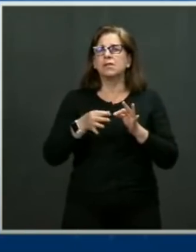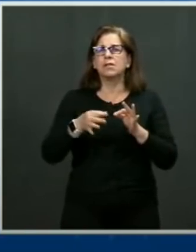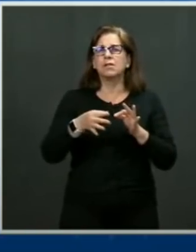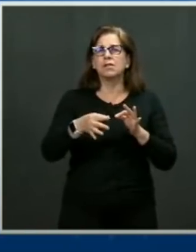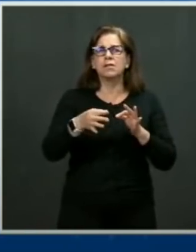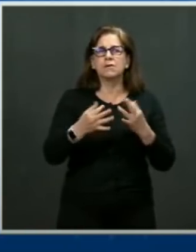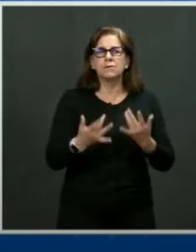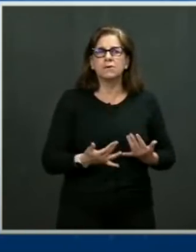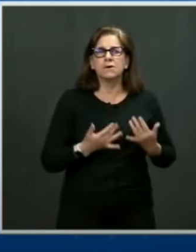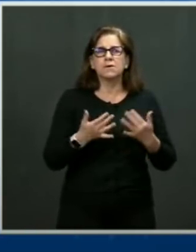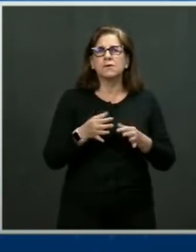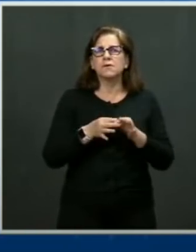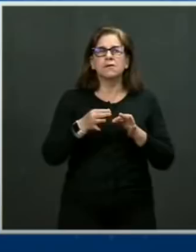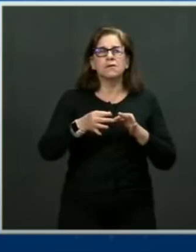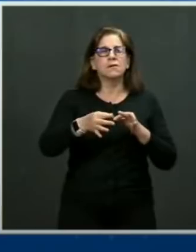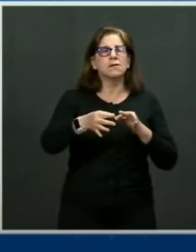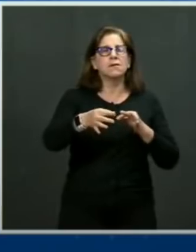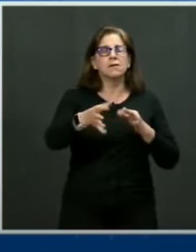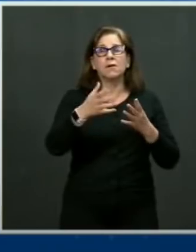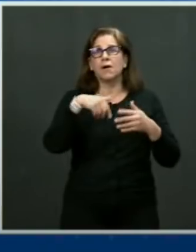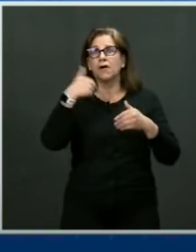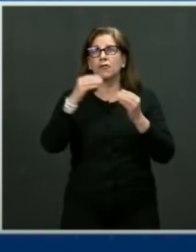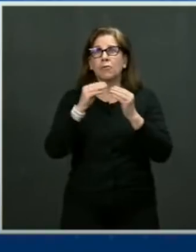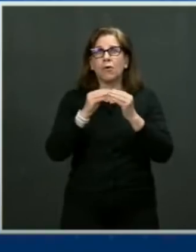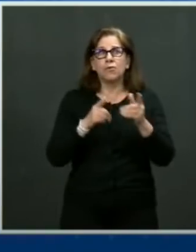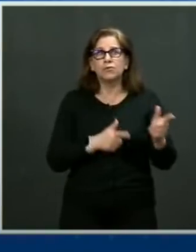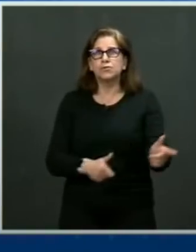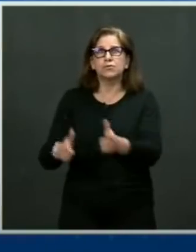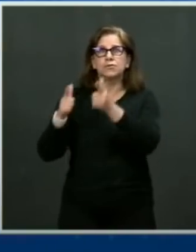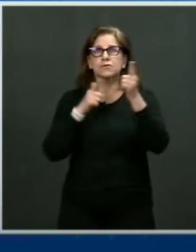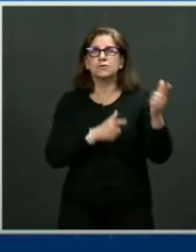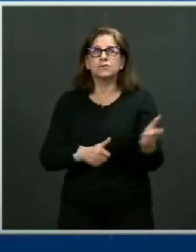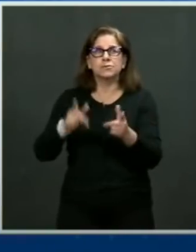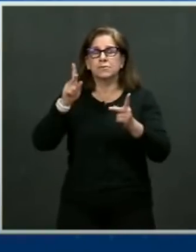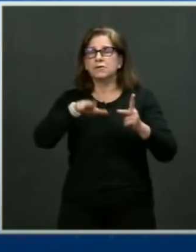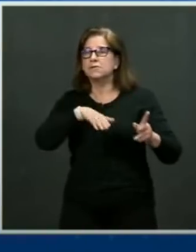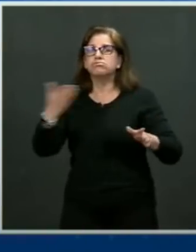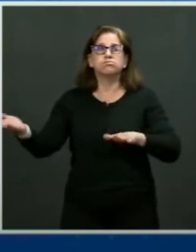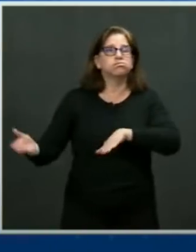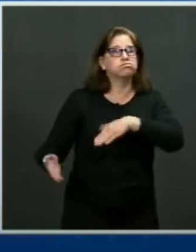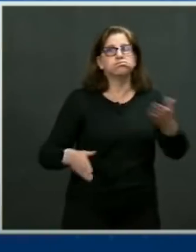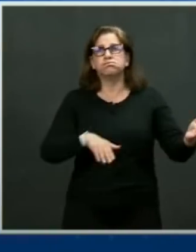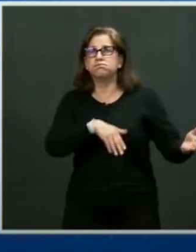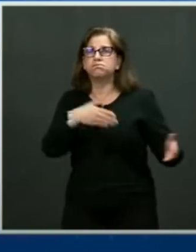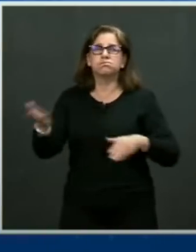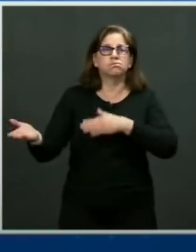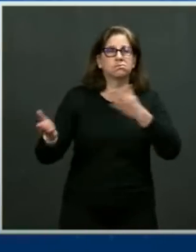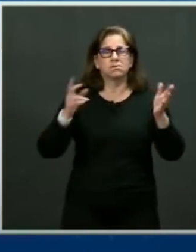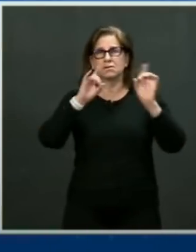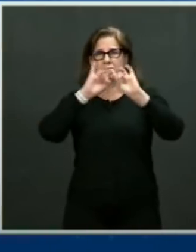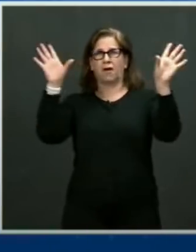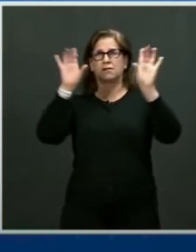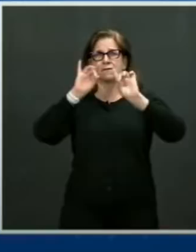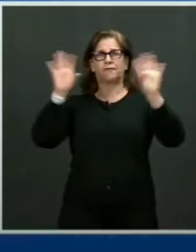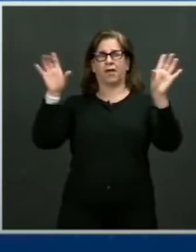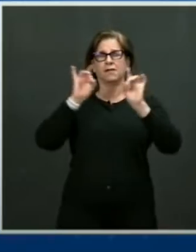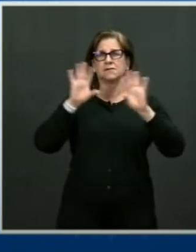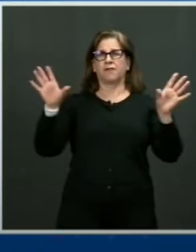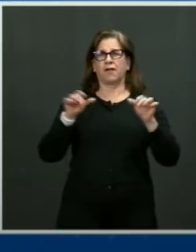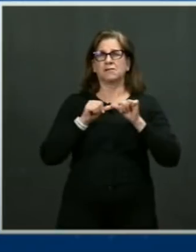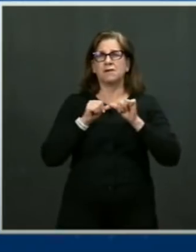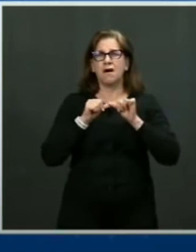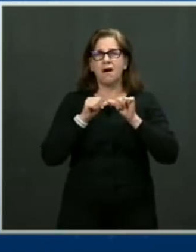waiting for a tragedy, I know that. We've had more tragedy than we can bear. We aren't waiting for